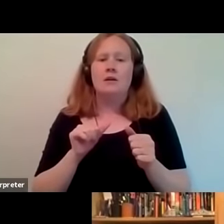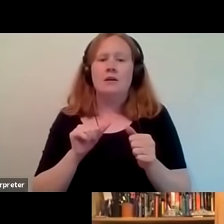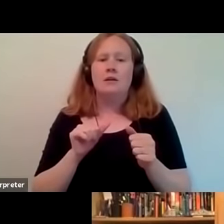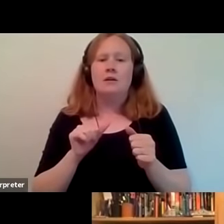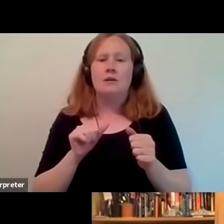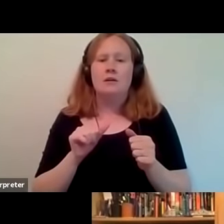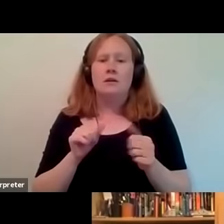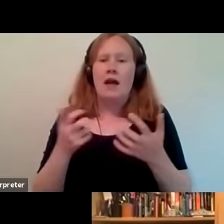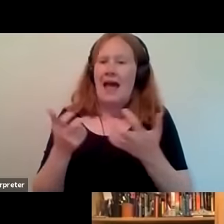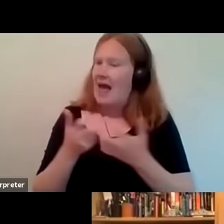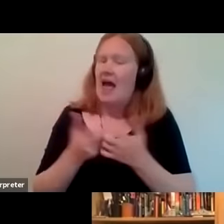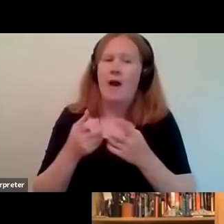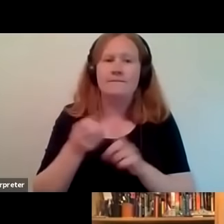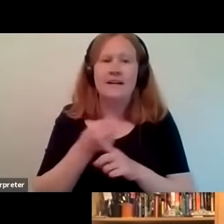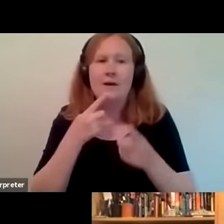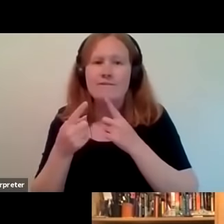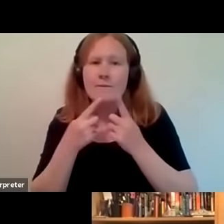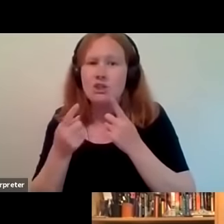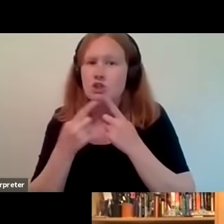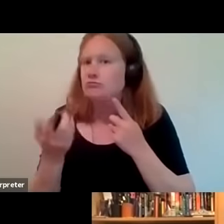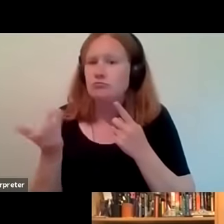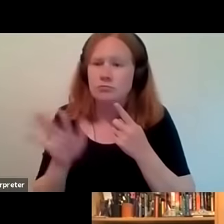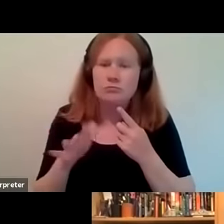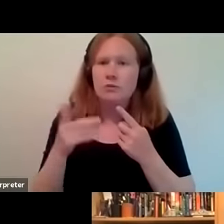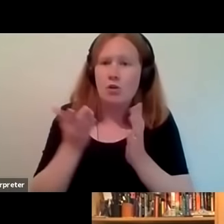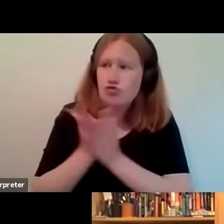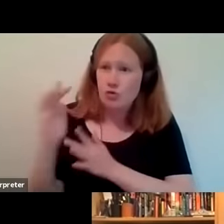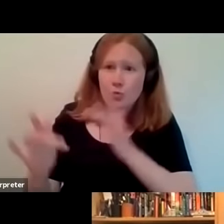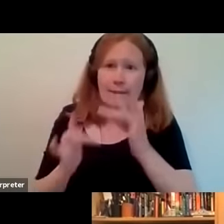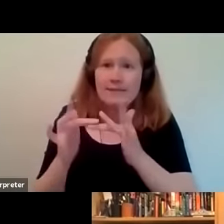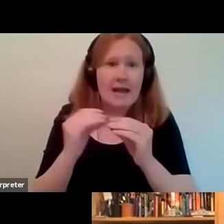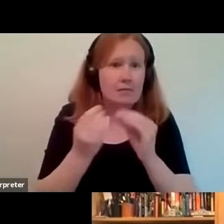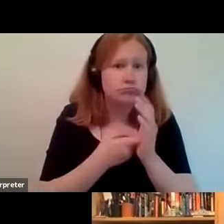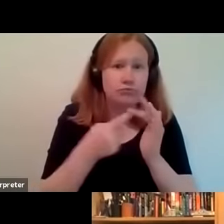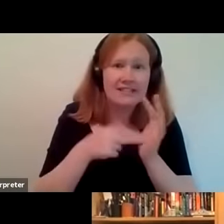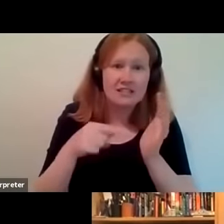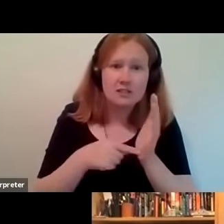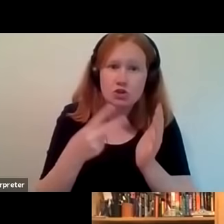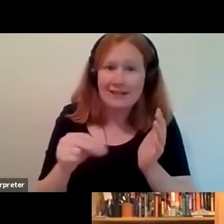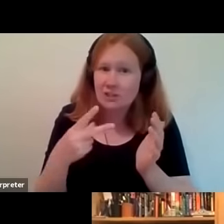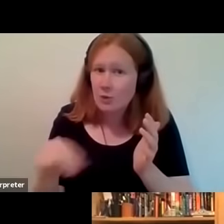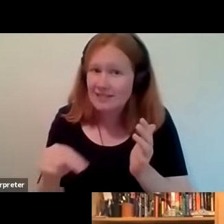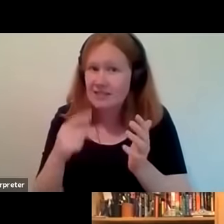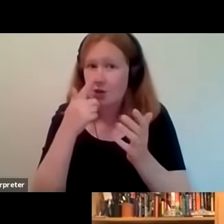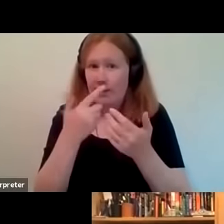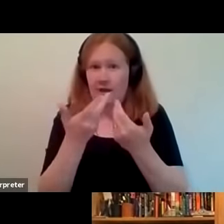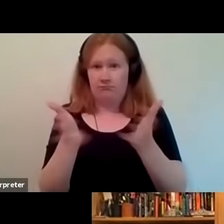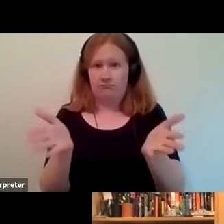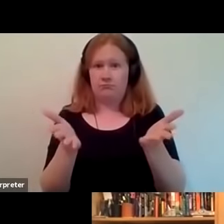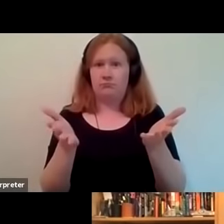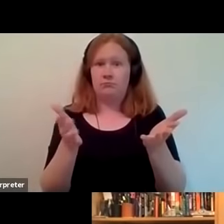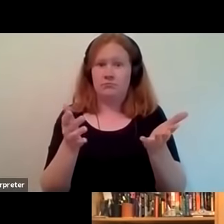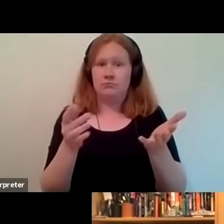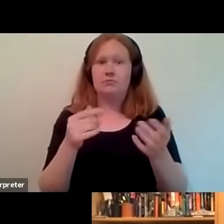is that um through your website or um i suppose yeah through through brand 2020 you know we can open those channels of communication yeah